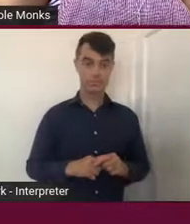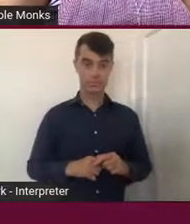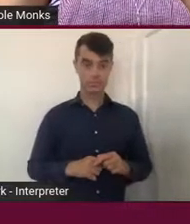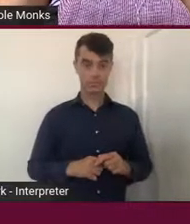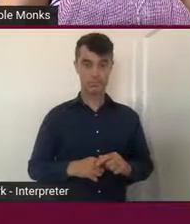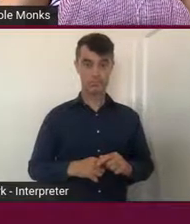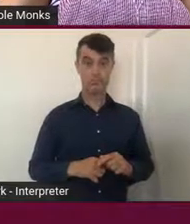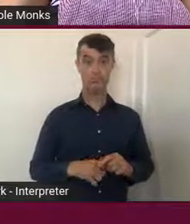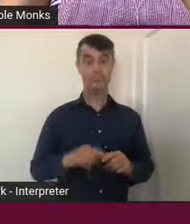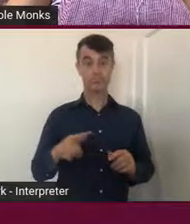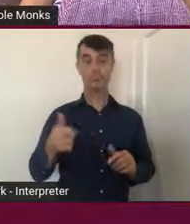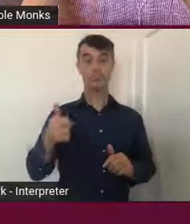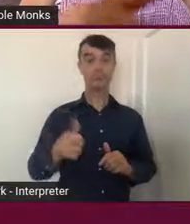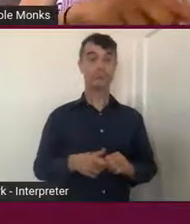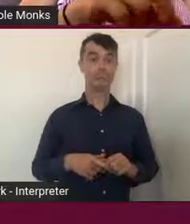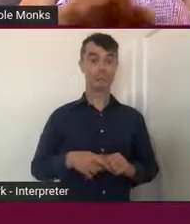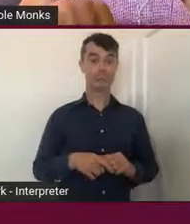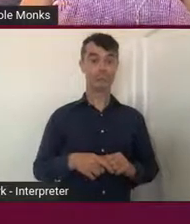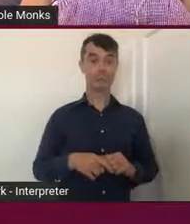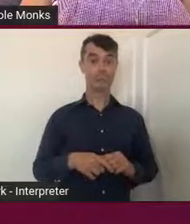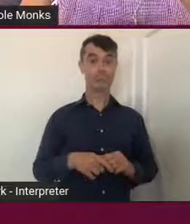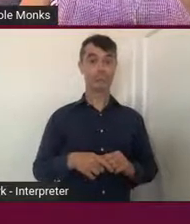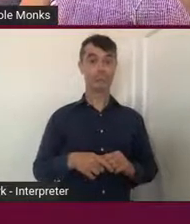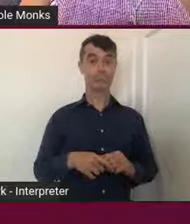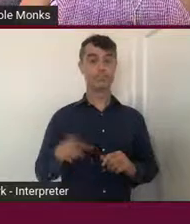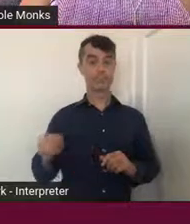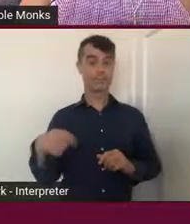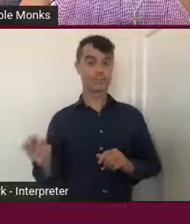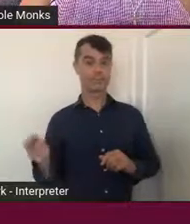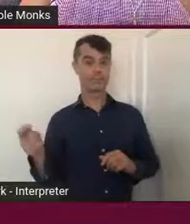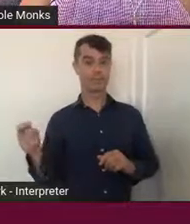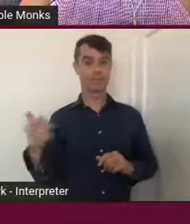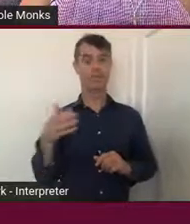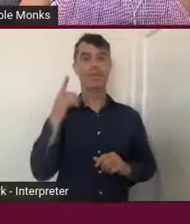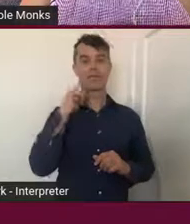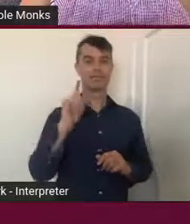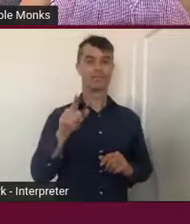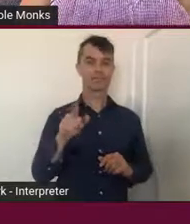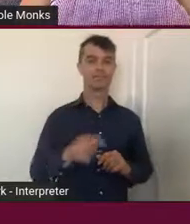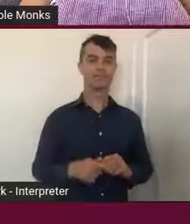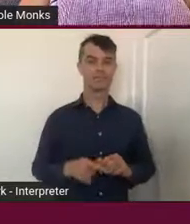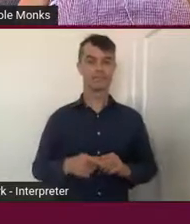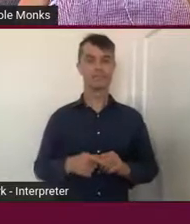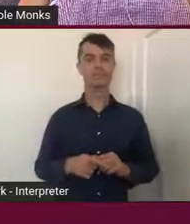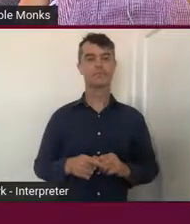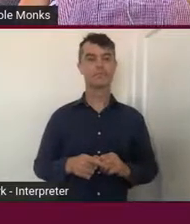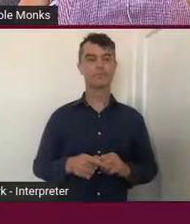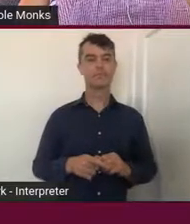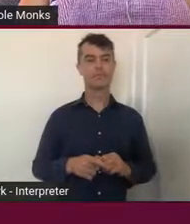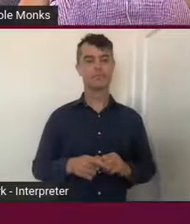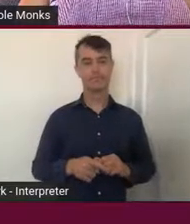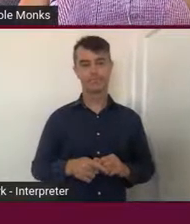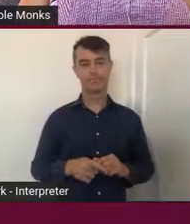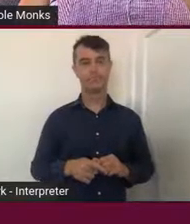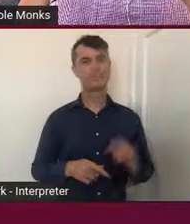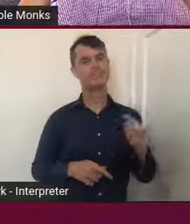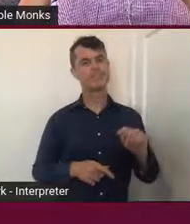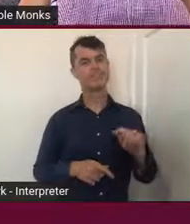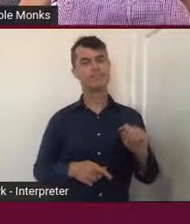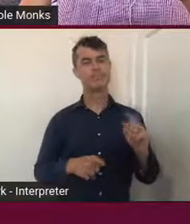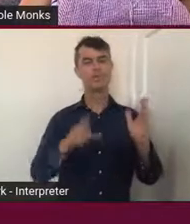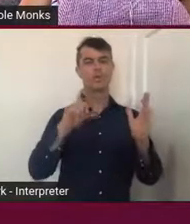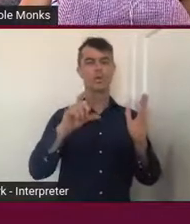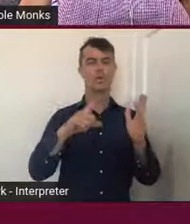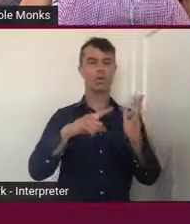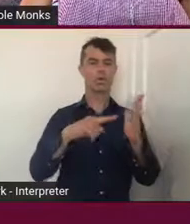Sure. So, if just jump to the next slide, I think that one will be, yeah, here it is. So, this was on Cottesloe